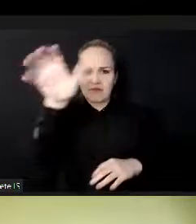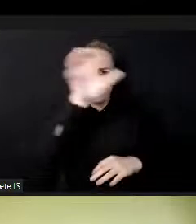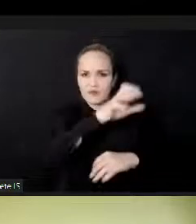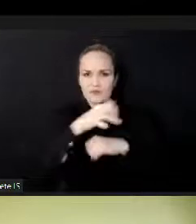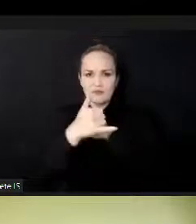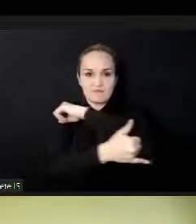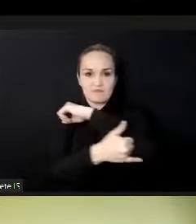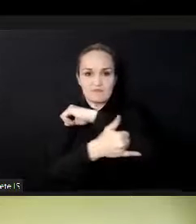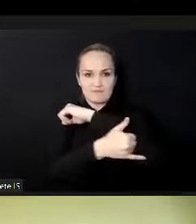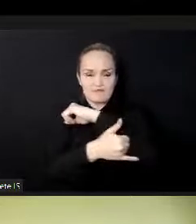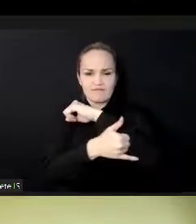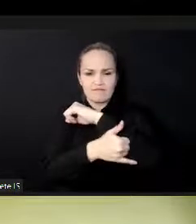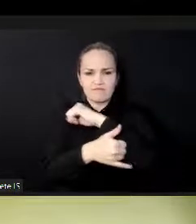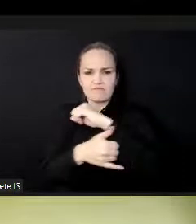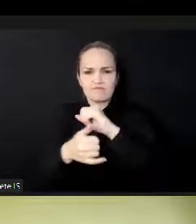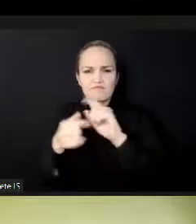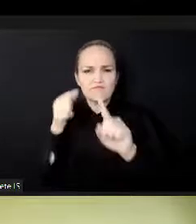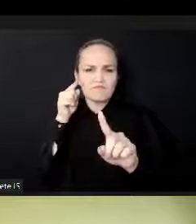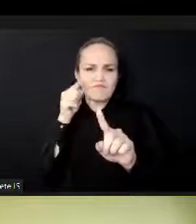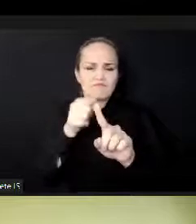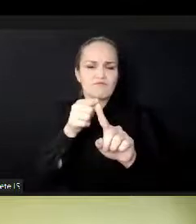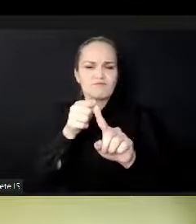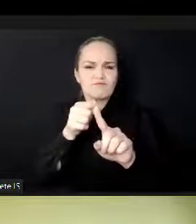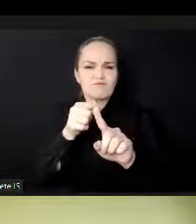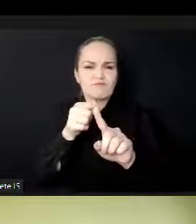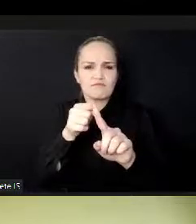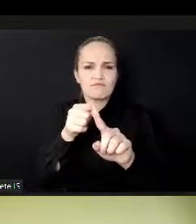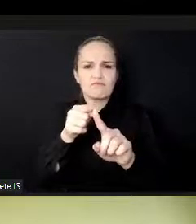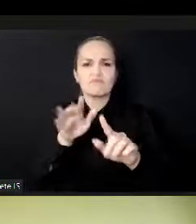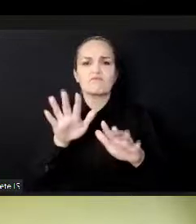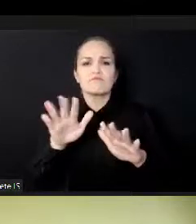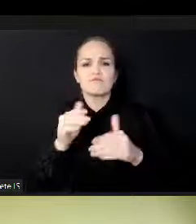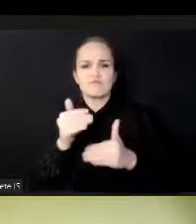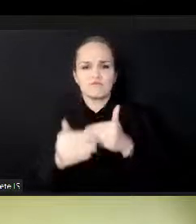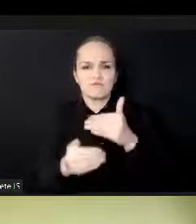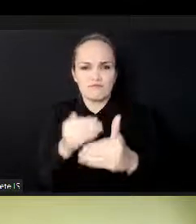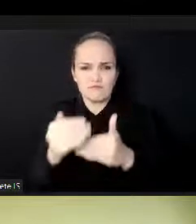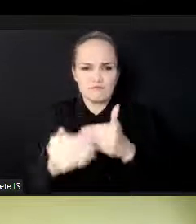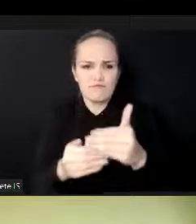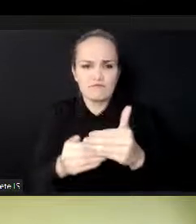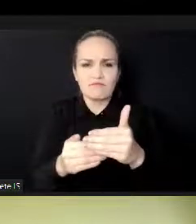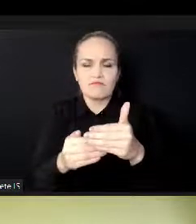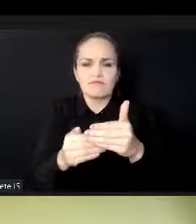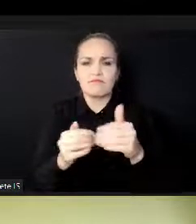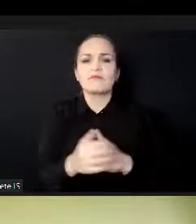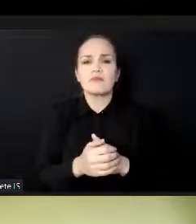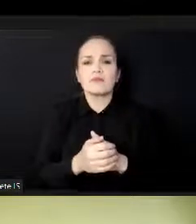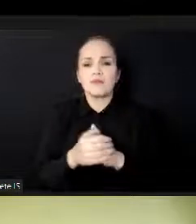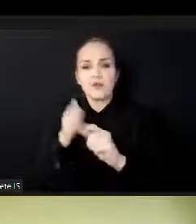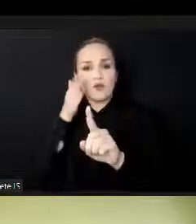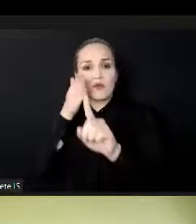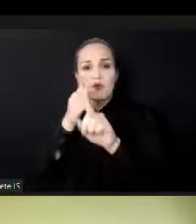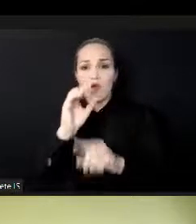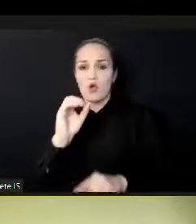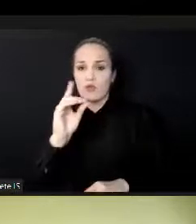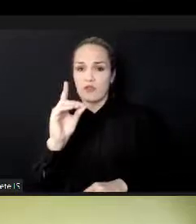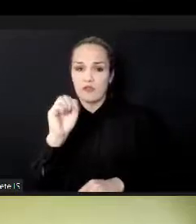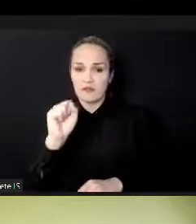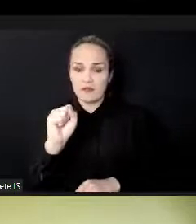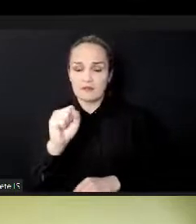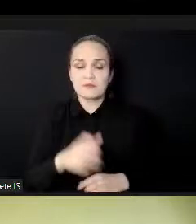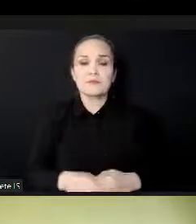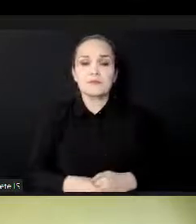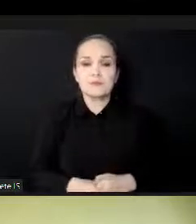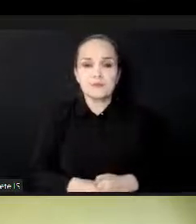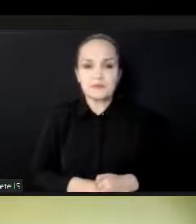will really appreciate this exchange and the other area, just to introduce